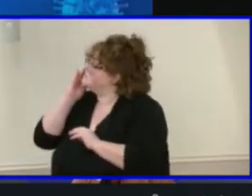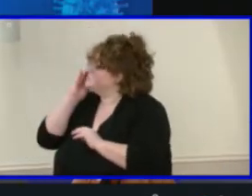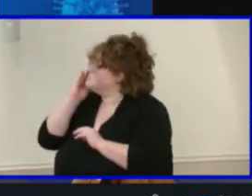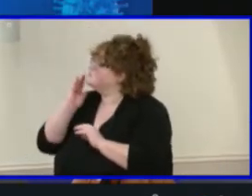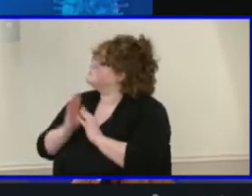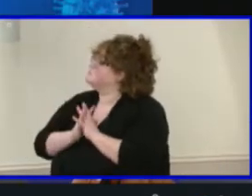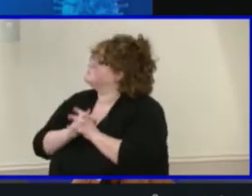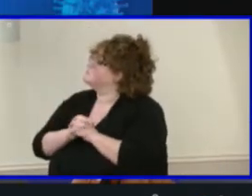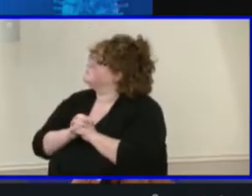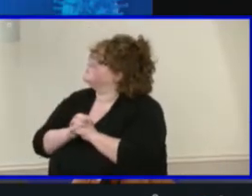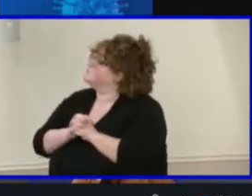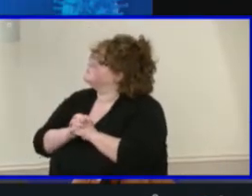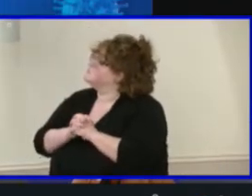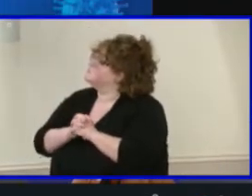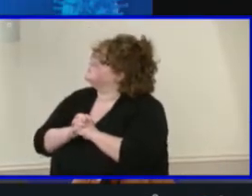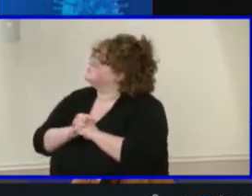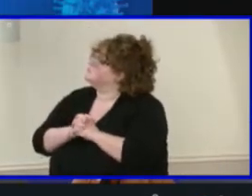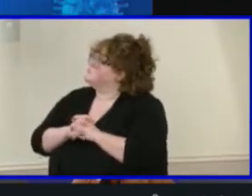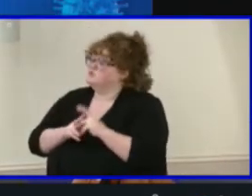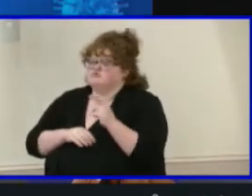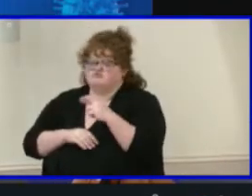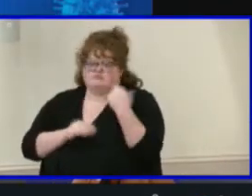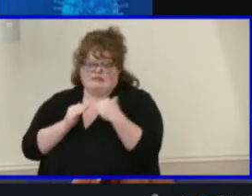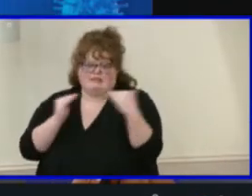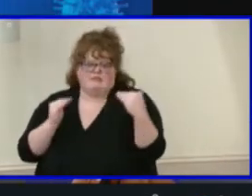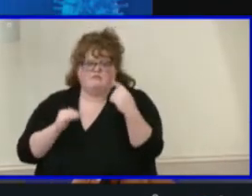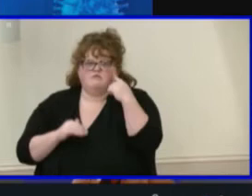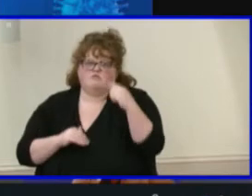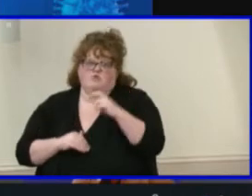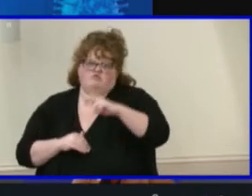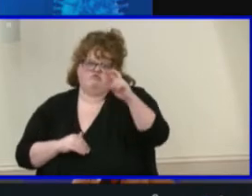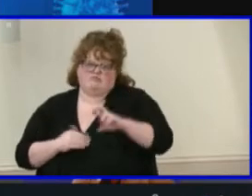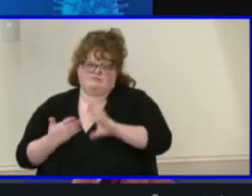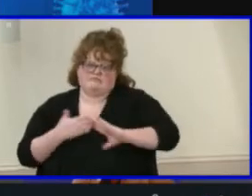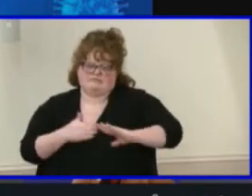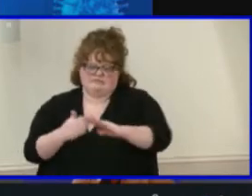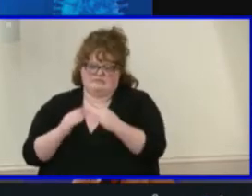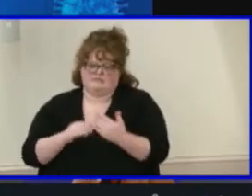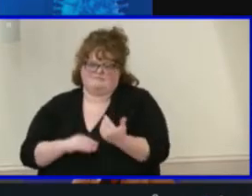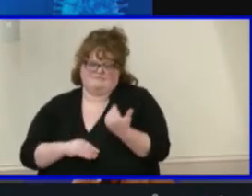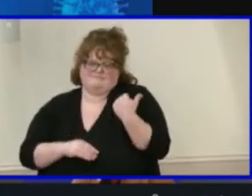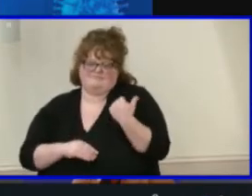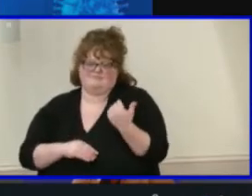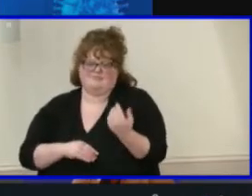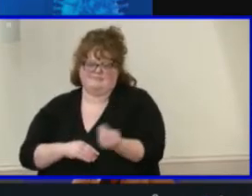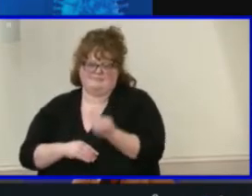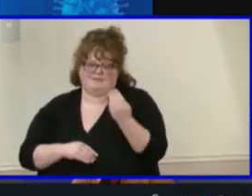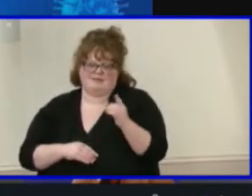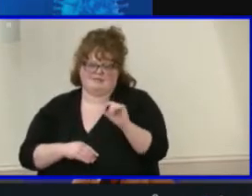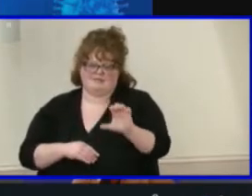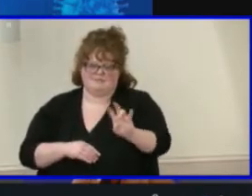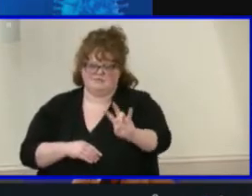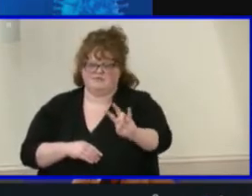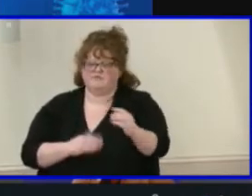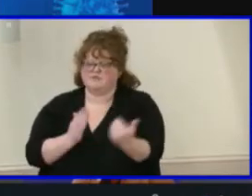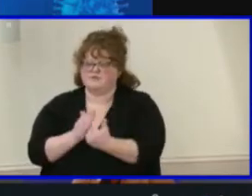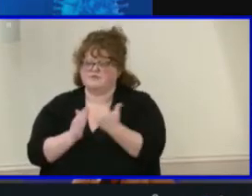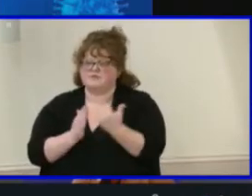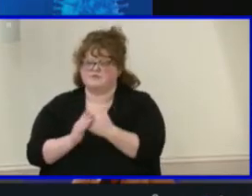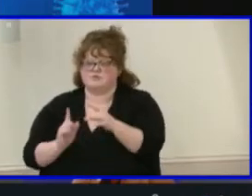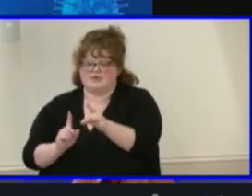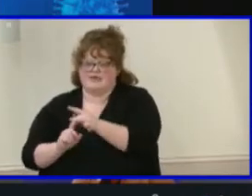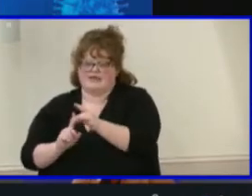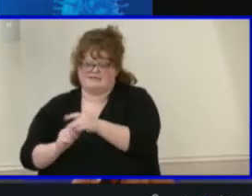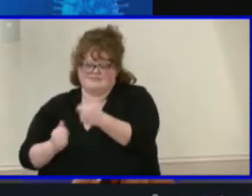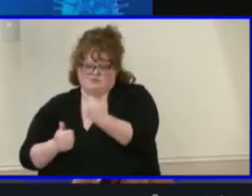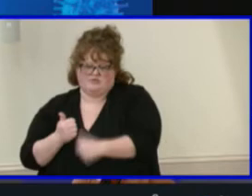And these are our risk levels for Richmond City from Monday, December 7th. The total number of new cases per 100,000